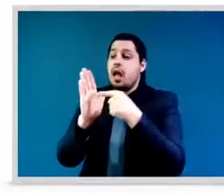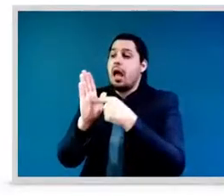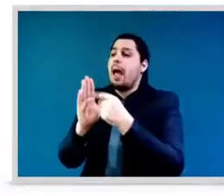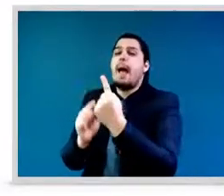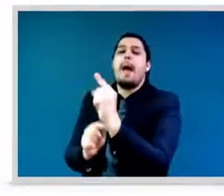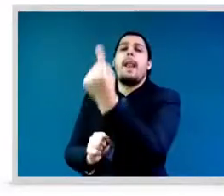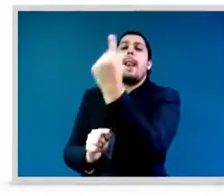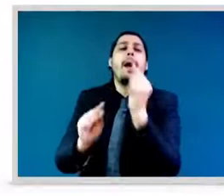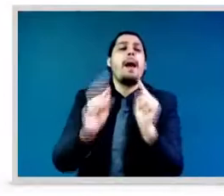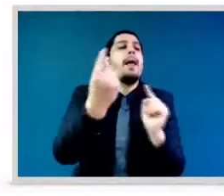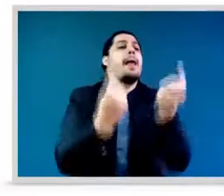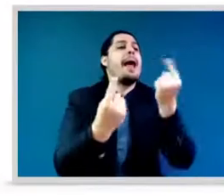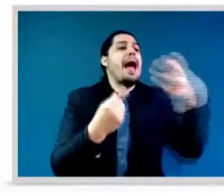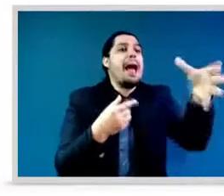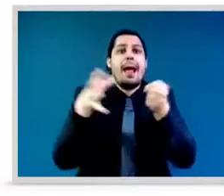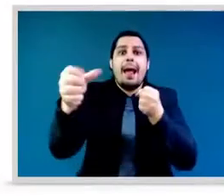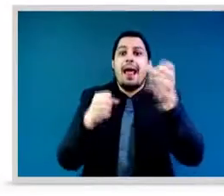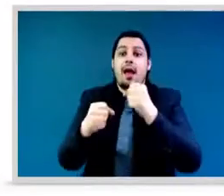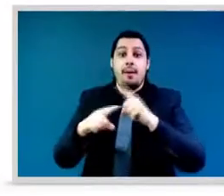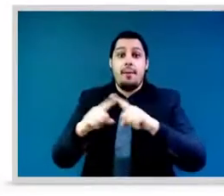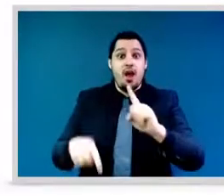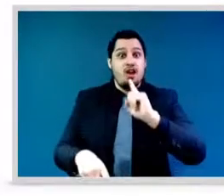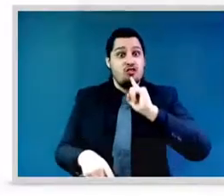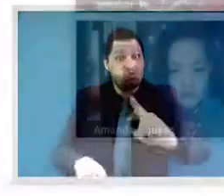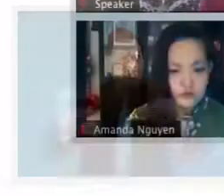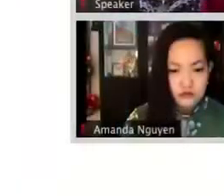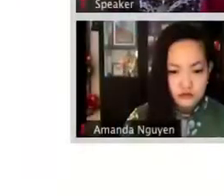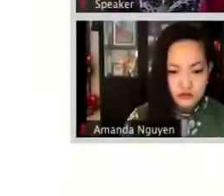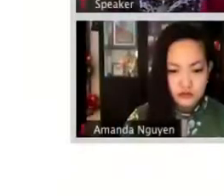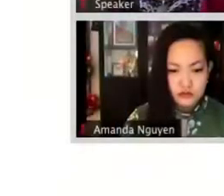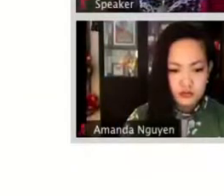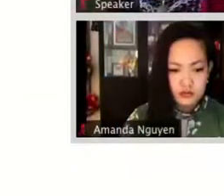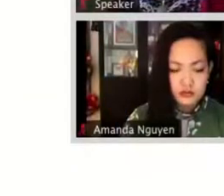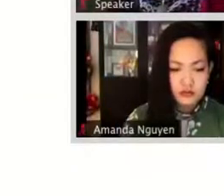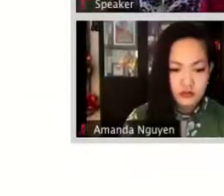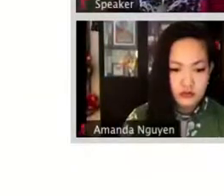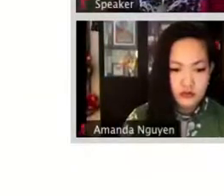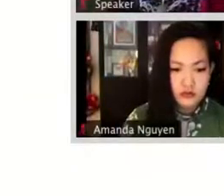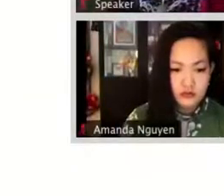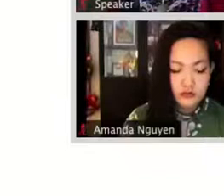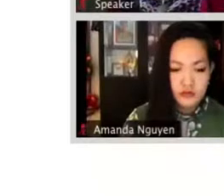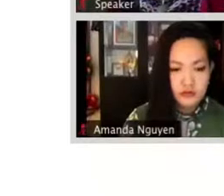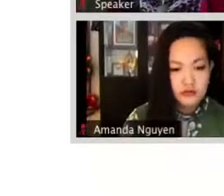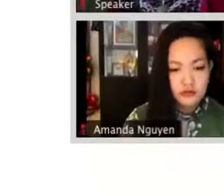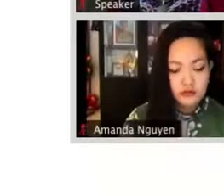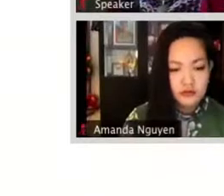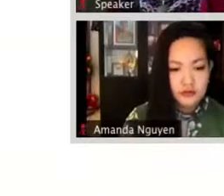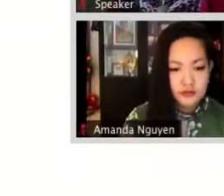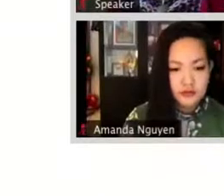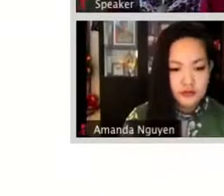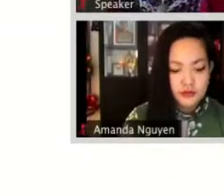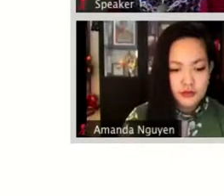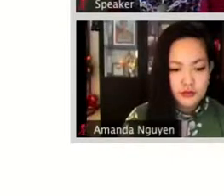it is, regardless of gender, and I say, well, in order for us women and young women to be able to participate,